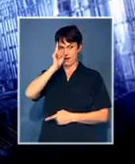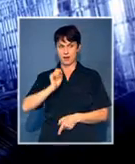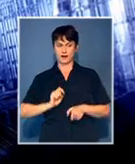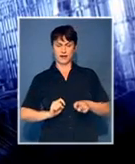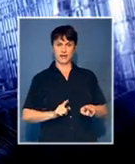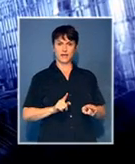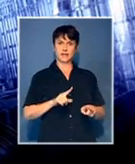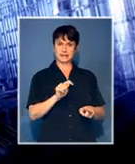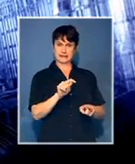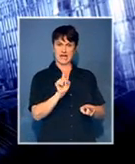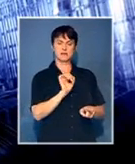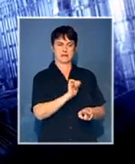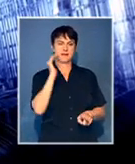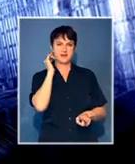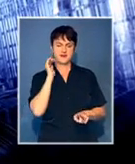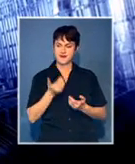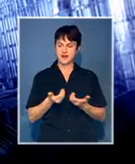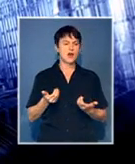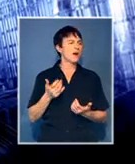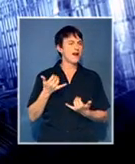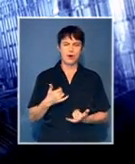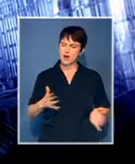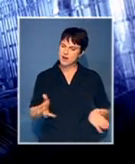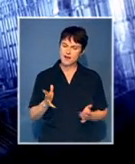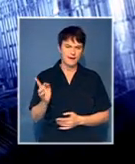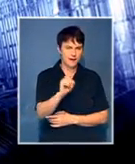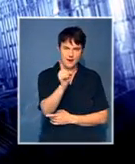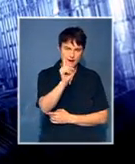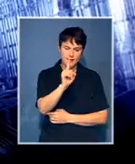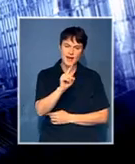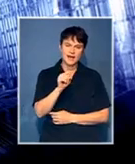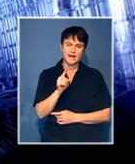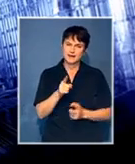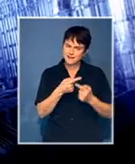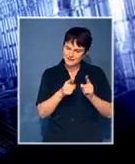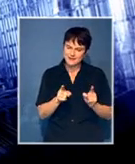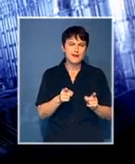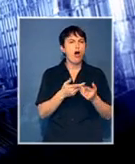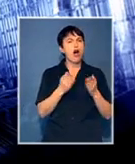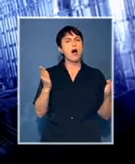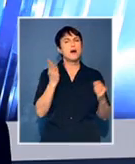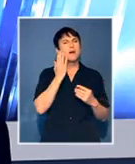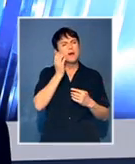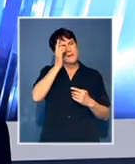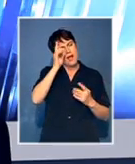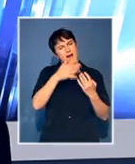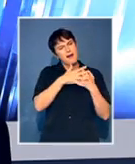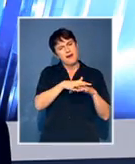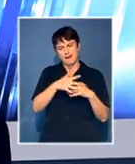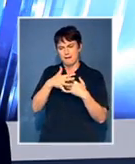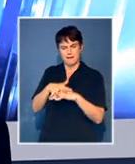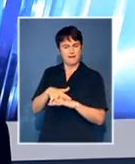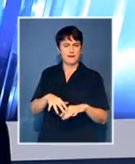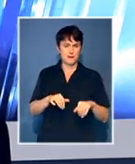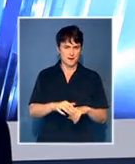we're still working on that perception and making people aware and our learners aware that these campuses are open to all races. Just another